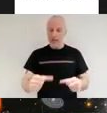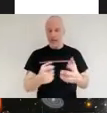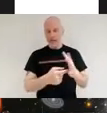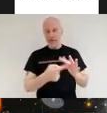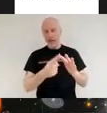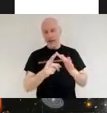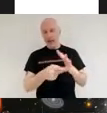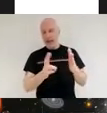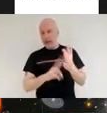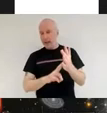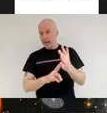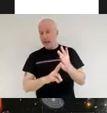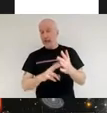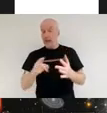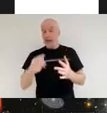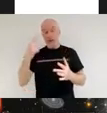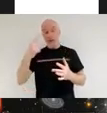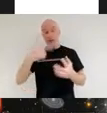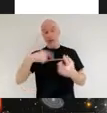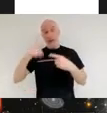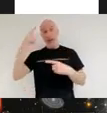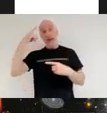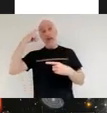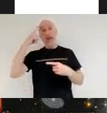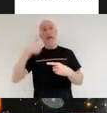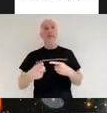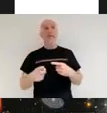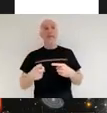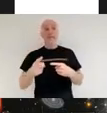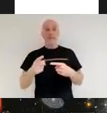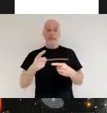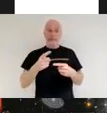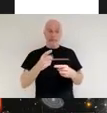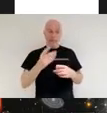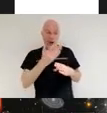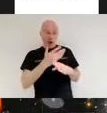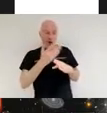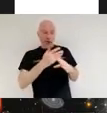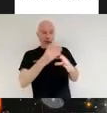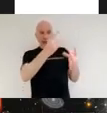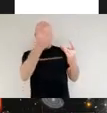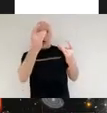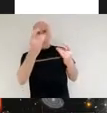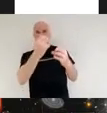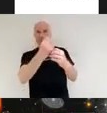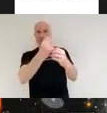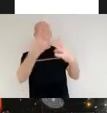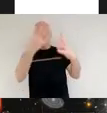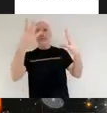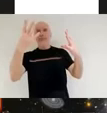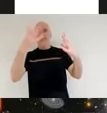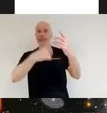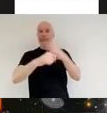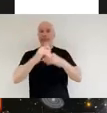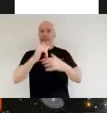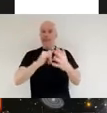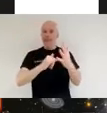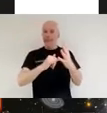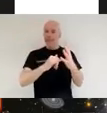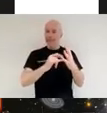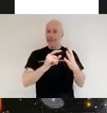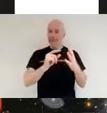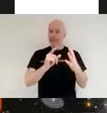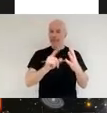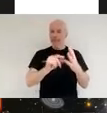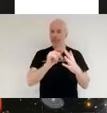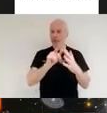exploded as a supernova that's what our models suggest that's what our thinking suggests and this would have formed black holes to start to accrete